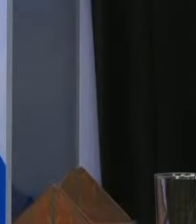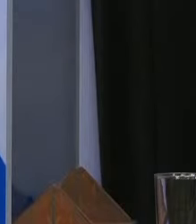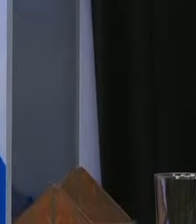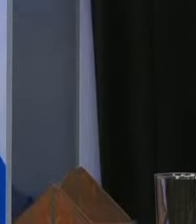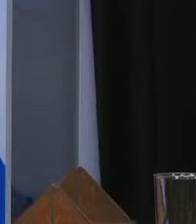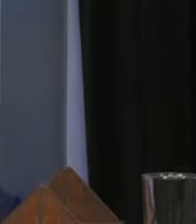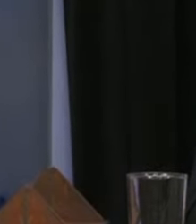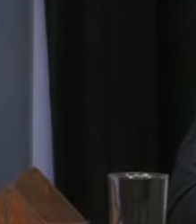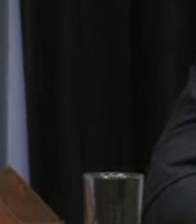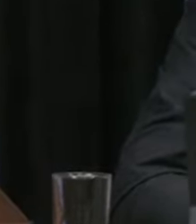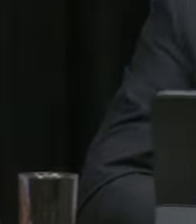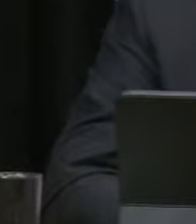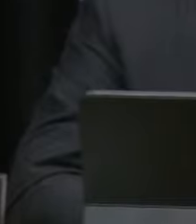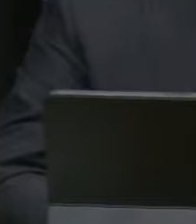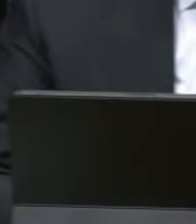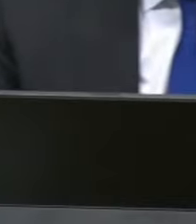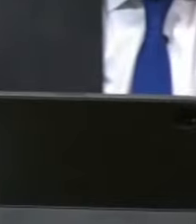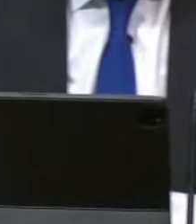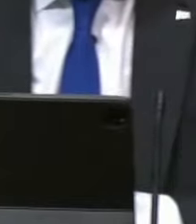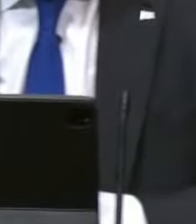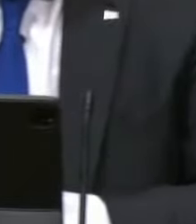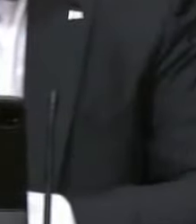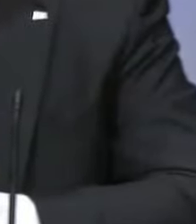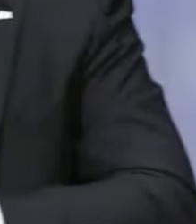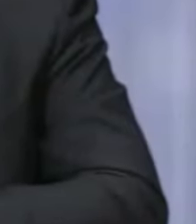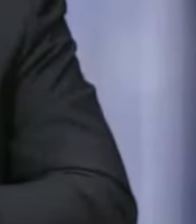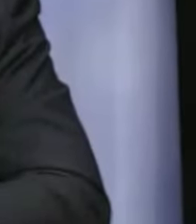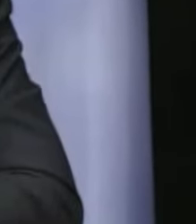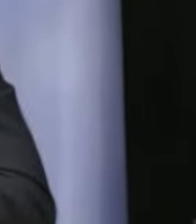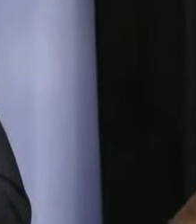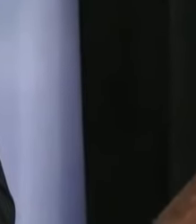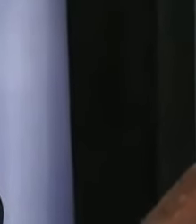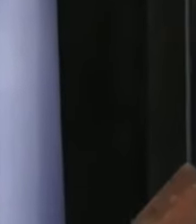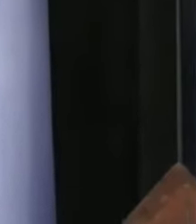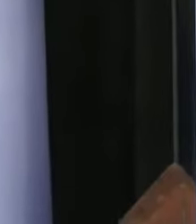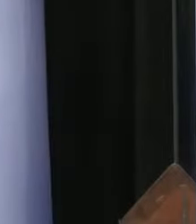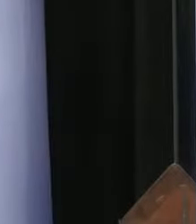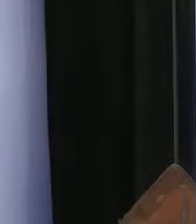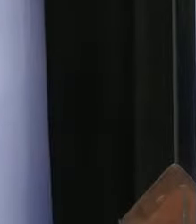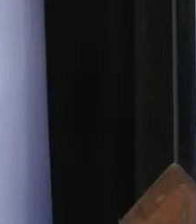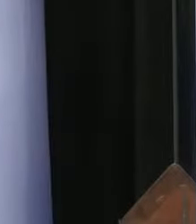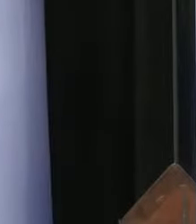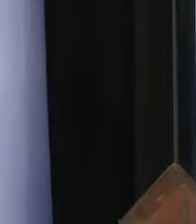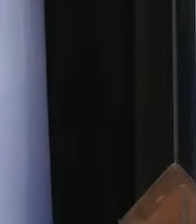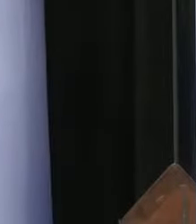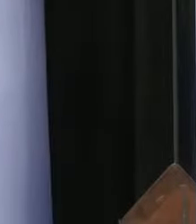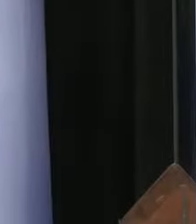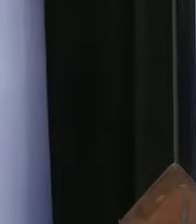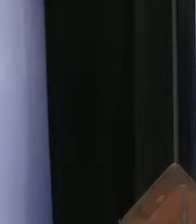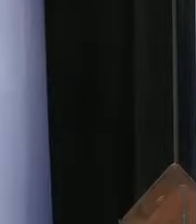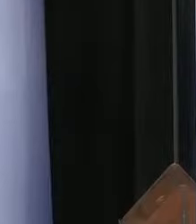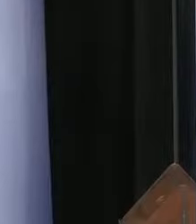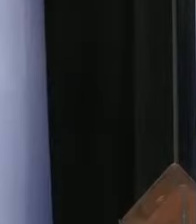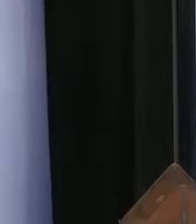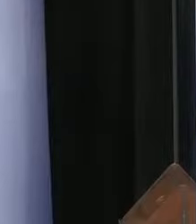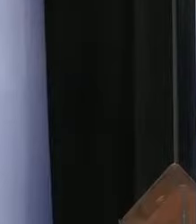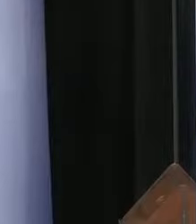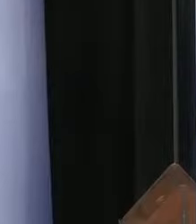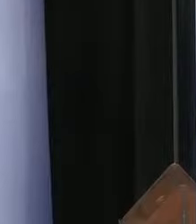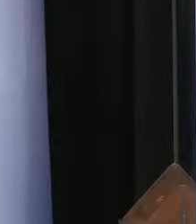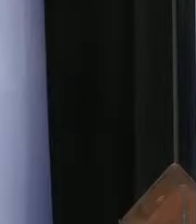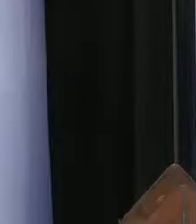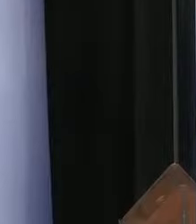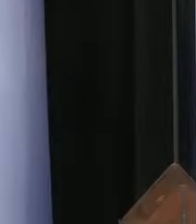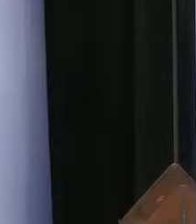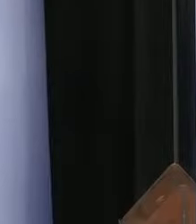what age will adolescents and teenagers be able to get the vaccine without parental permission